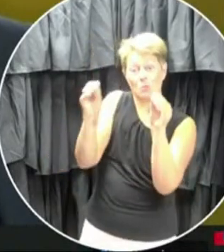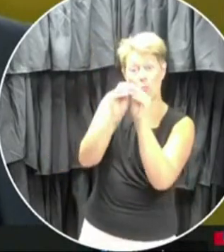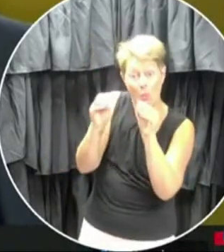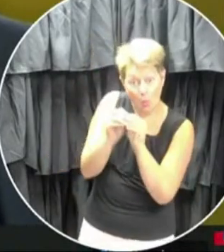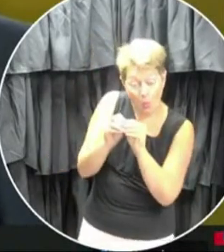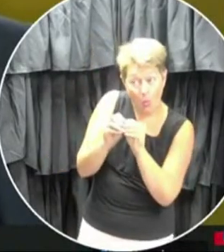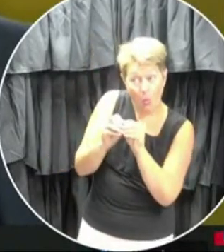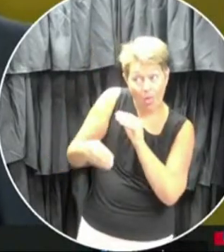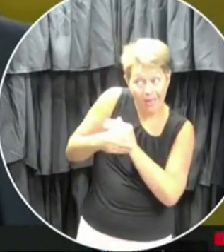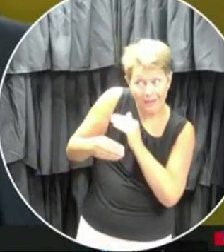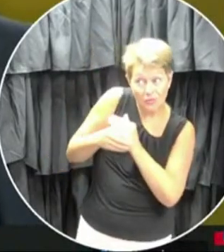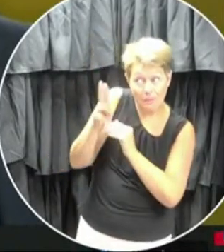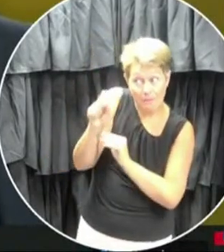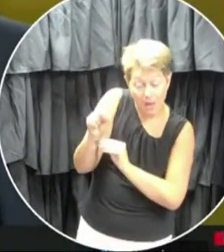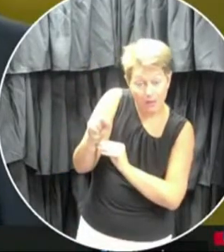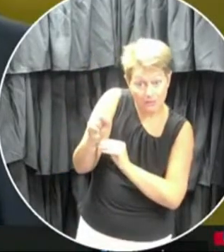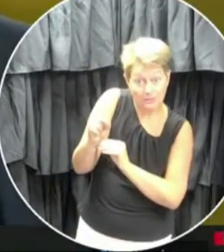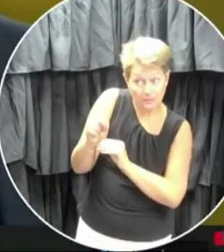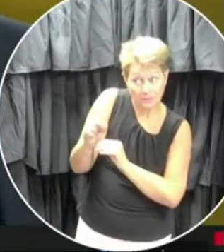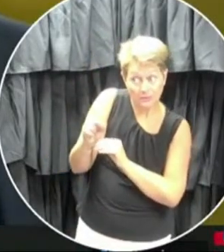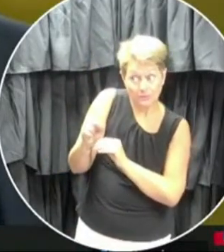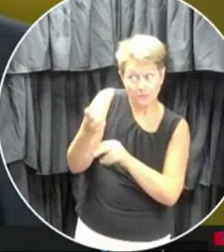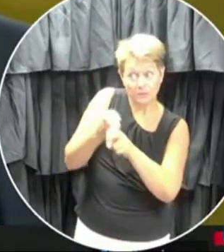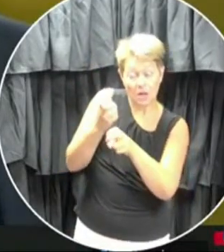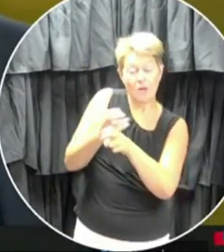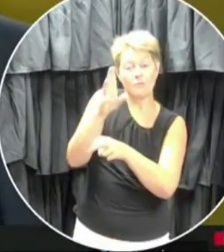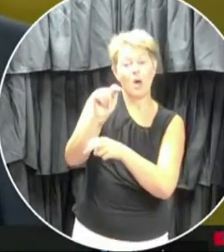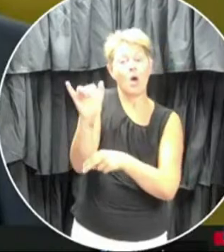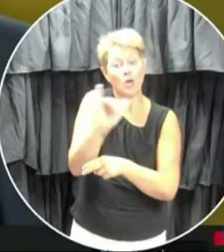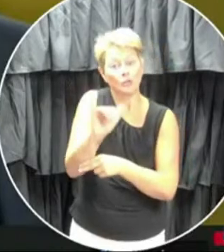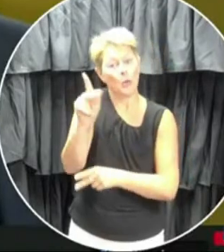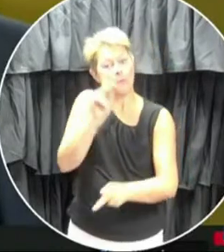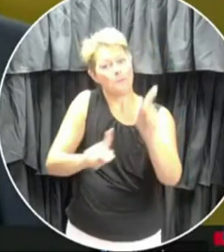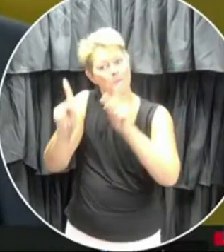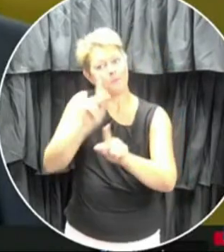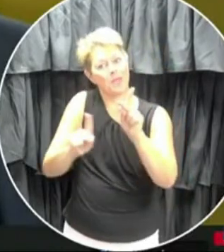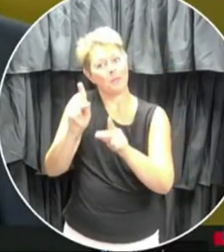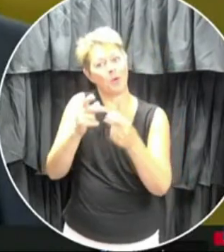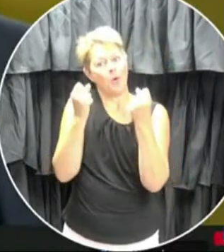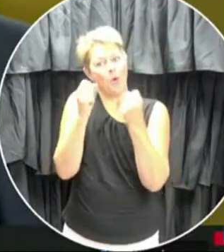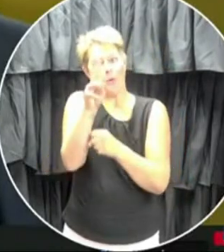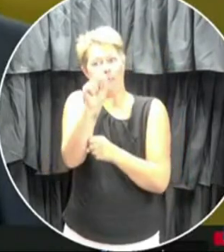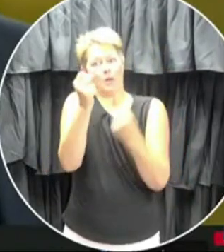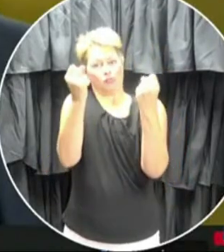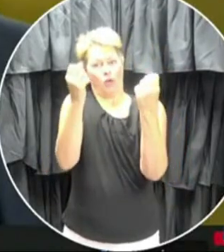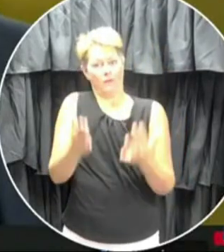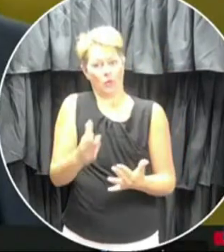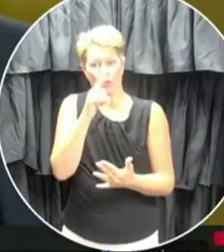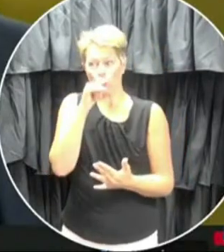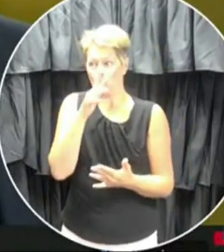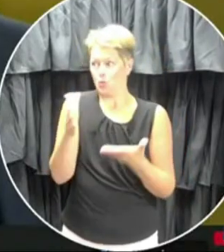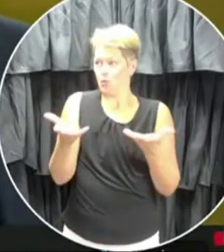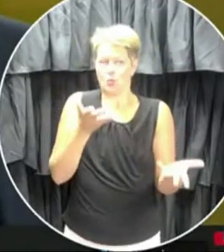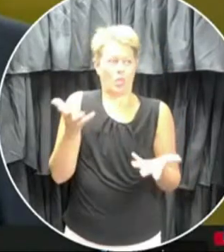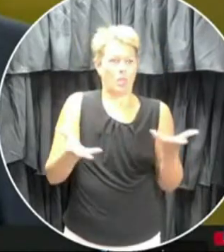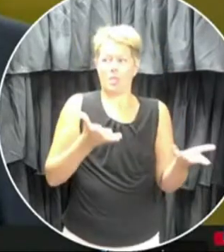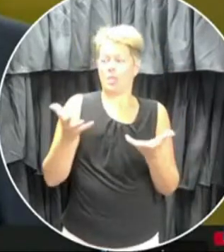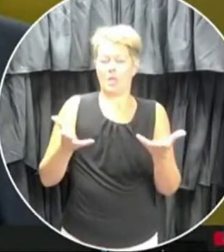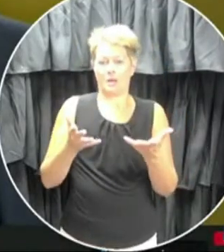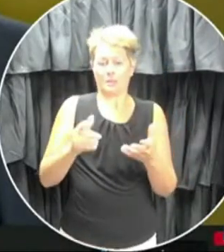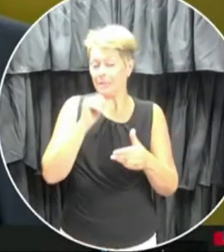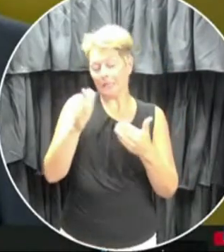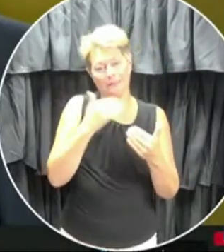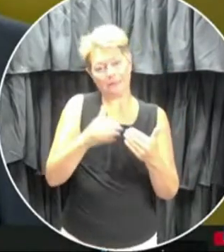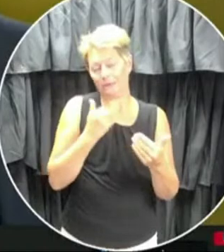resources in the form of the vehicles, also the personnel, uh, recruiting drivers, um, is, is, is a